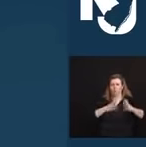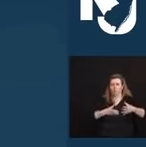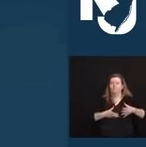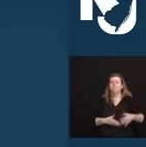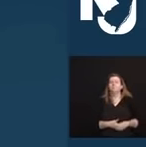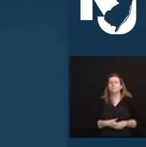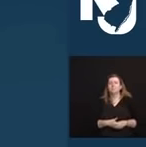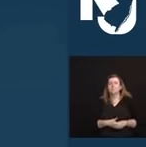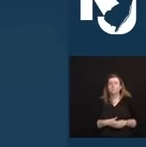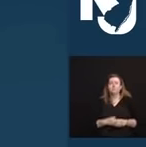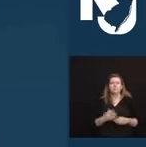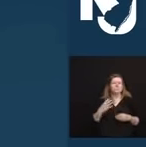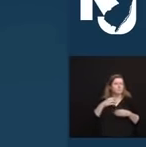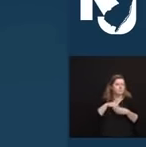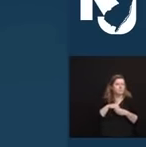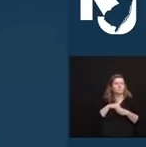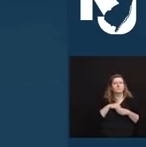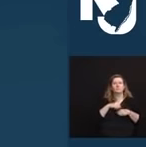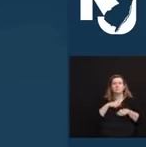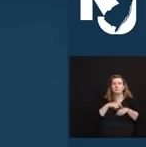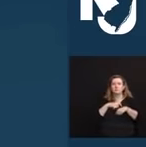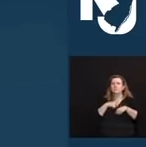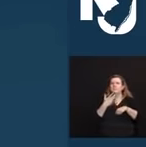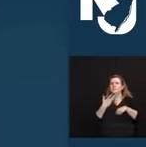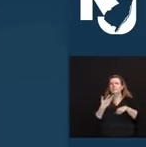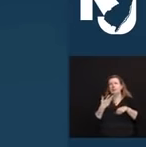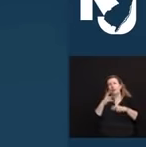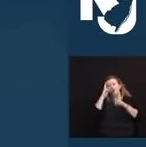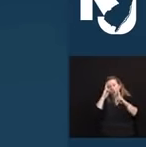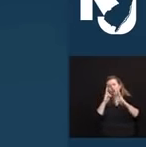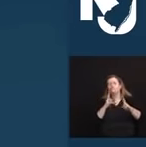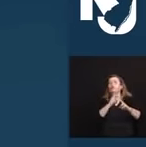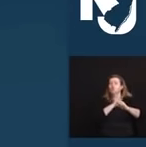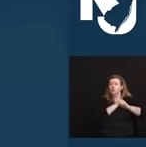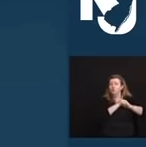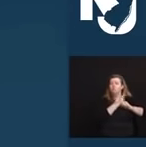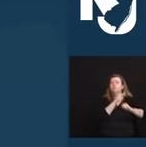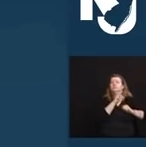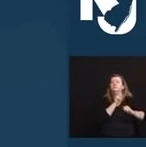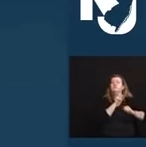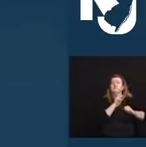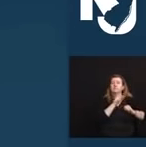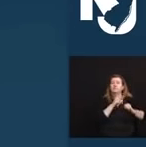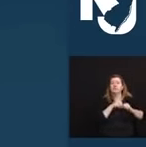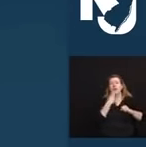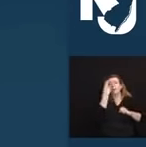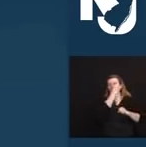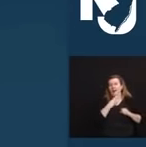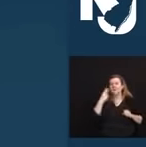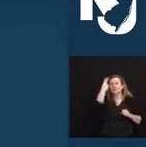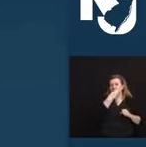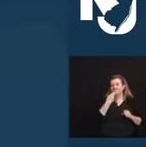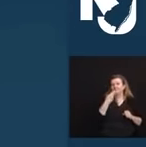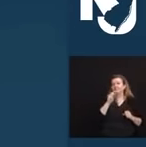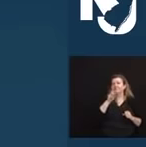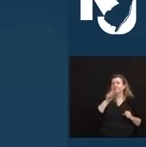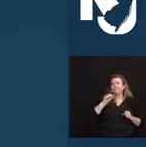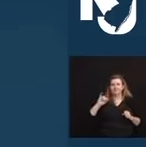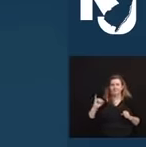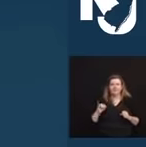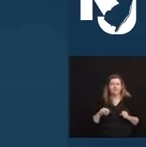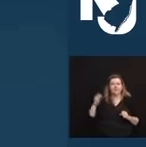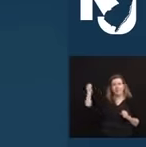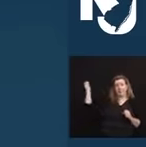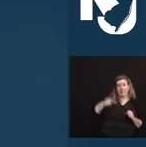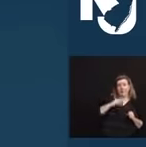Honor Guard stationed at Camp Smith at Pearl Harbor, Hawaii. After returning from the service, he became a member of Bayonne